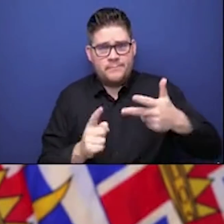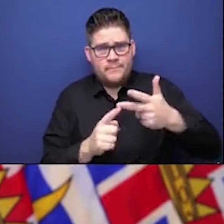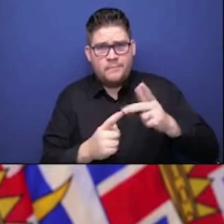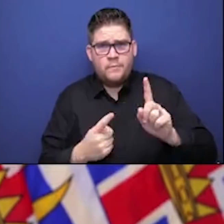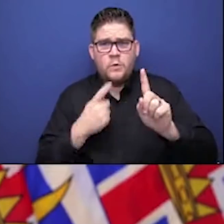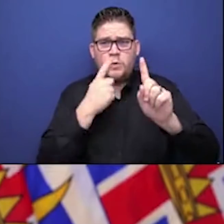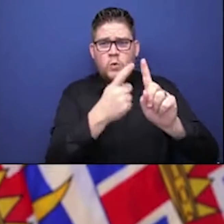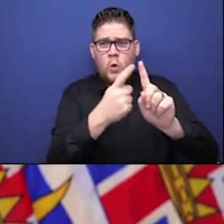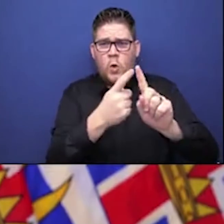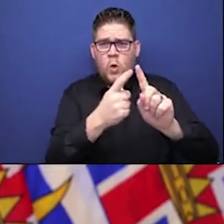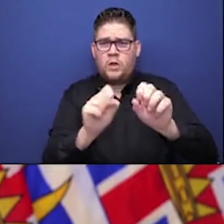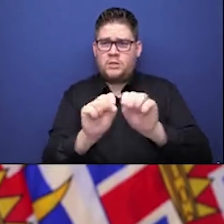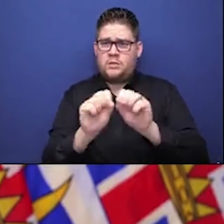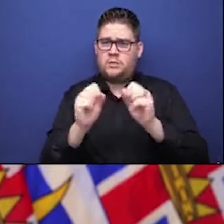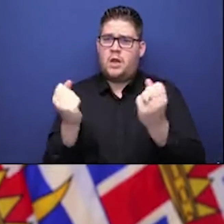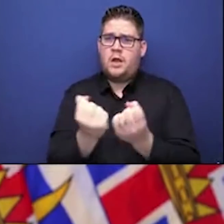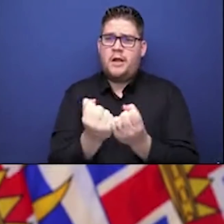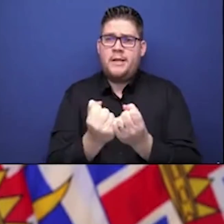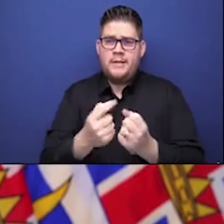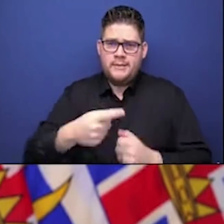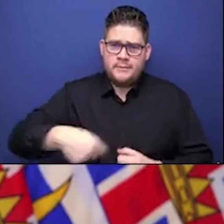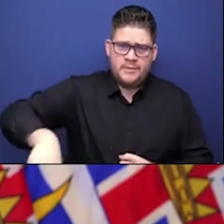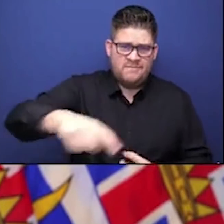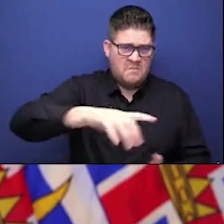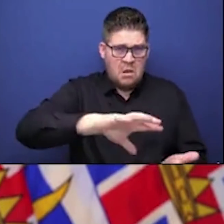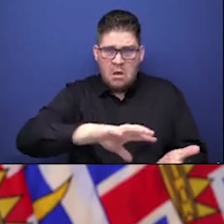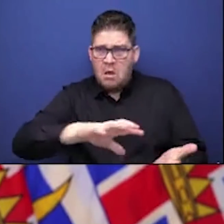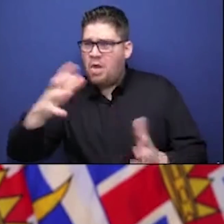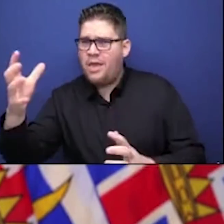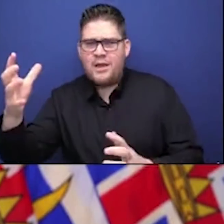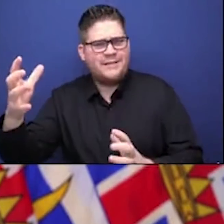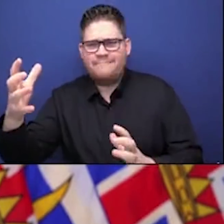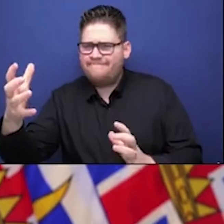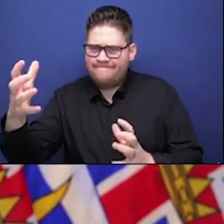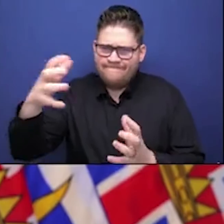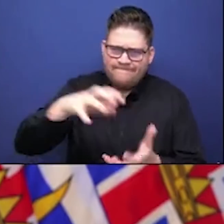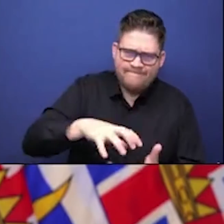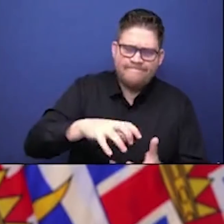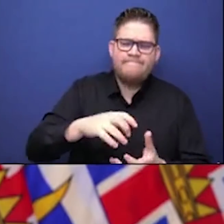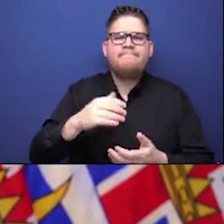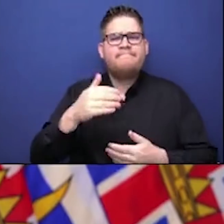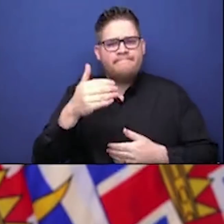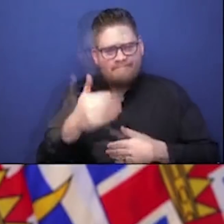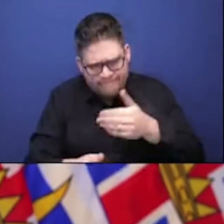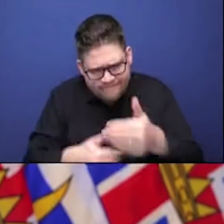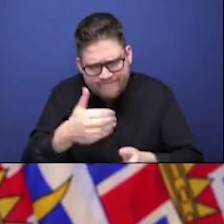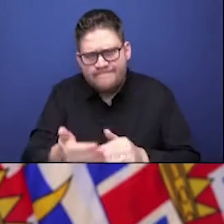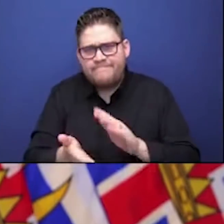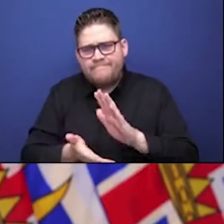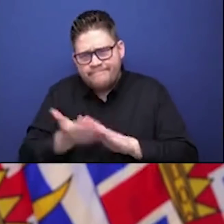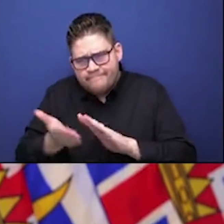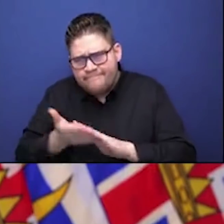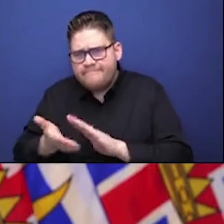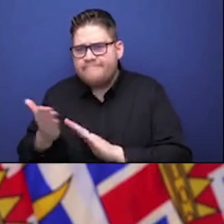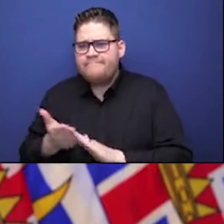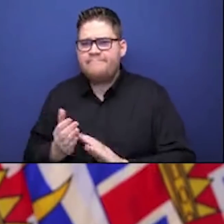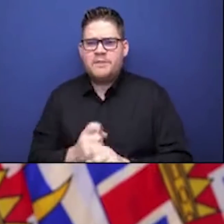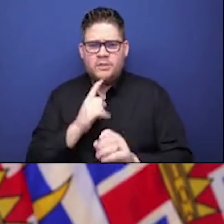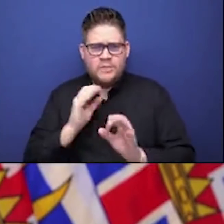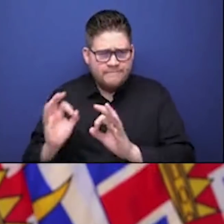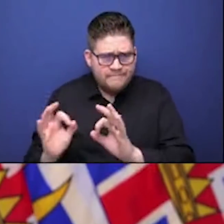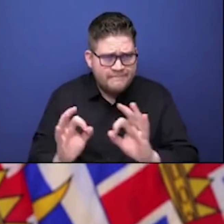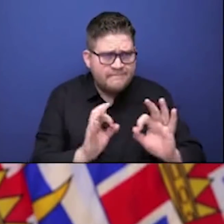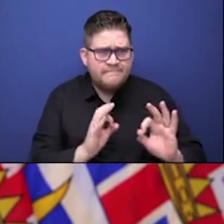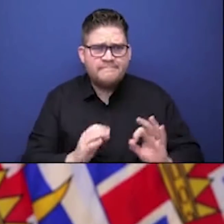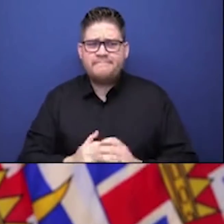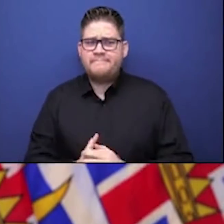that it has been profound. These goals have guided our decision-making on our pandemic response and on our BC immunization